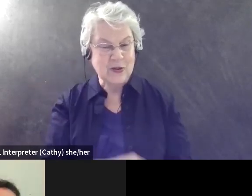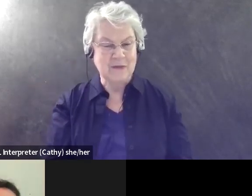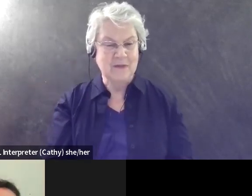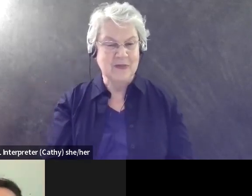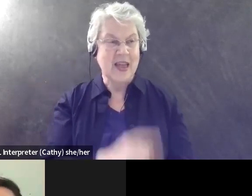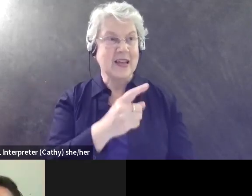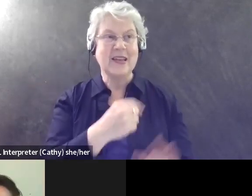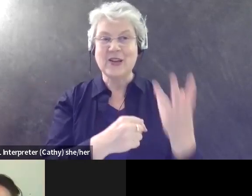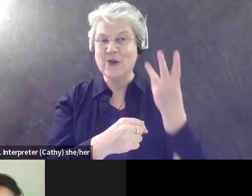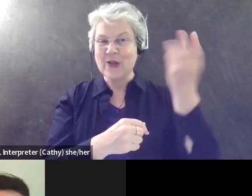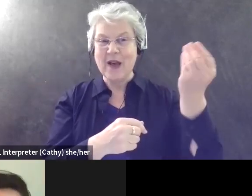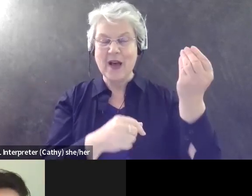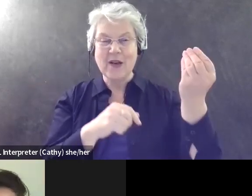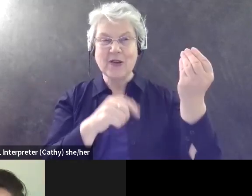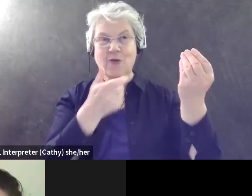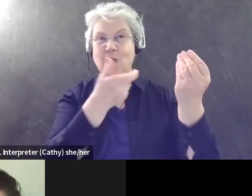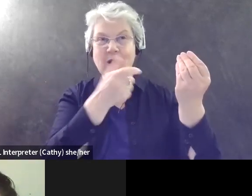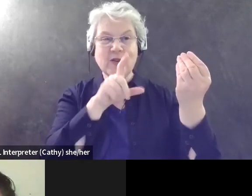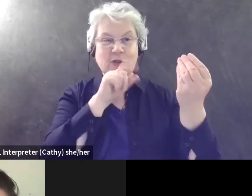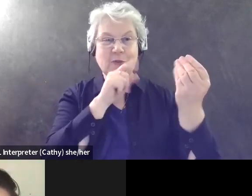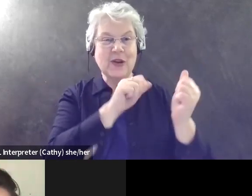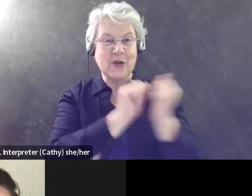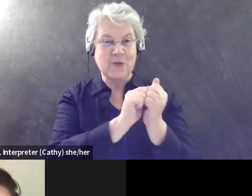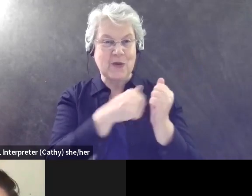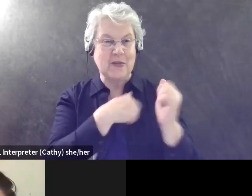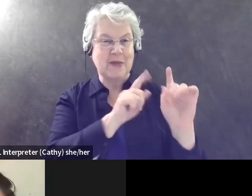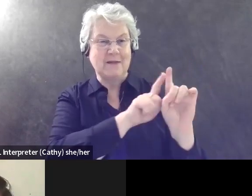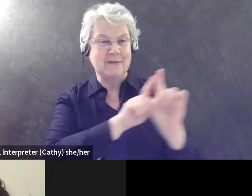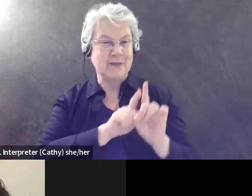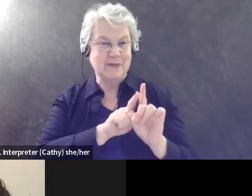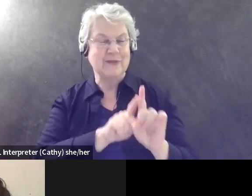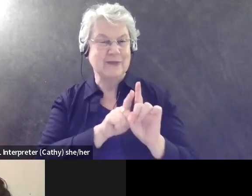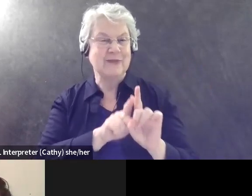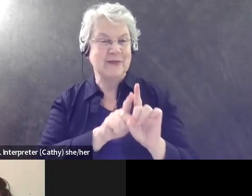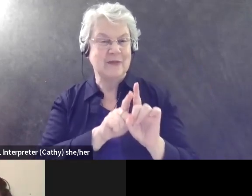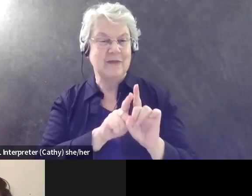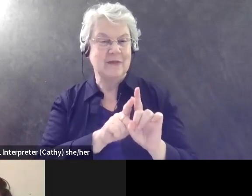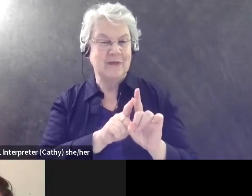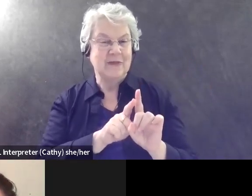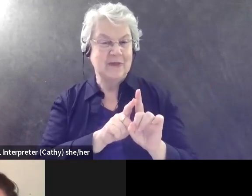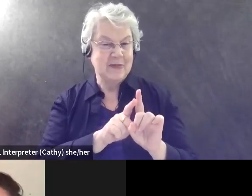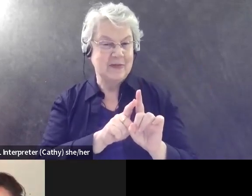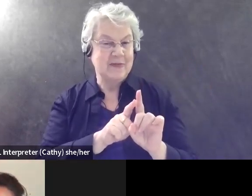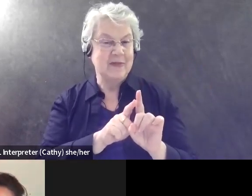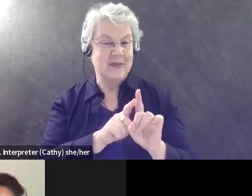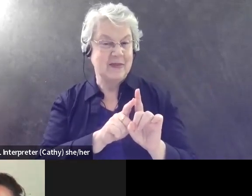goes birding with me because I, I need to have, uh, a companion. Uh, and